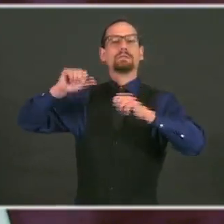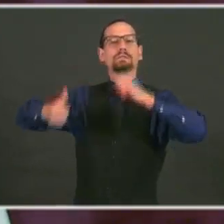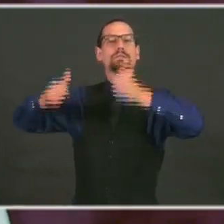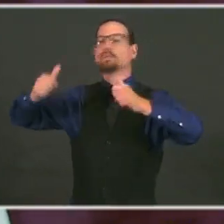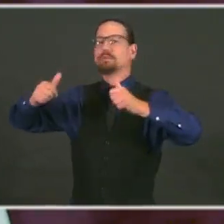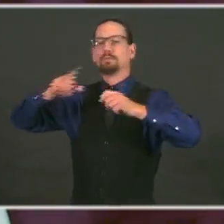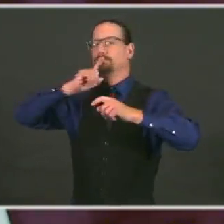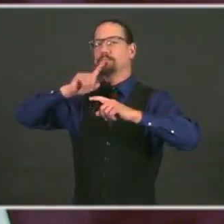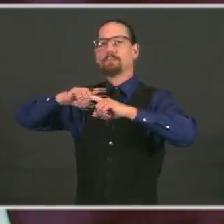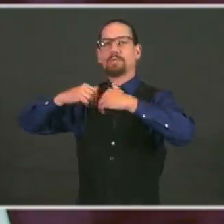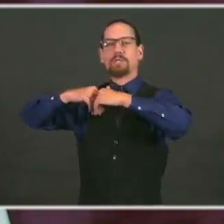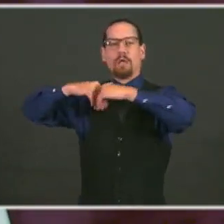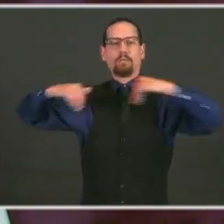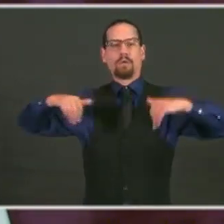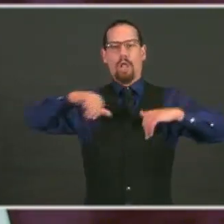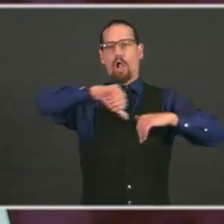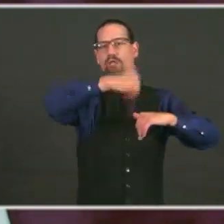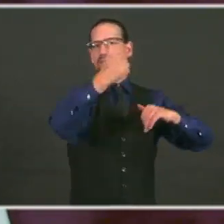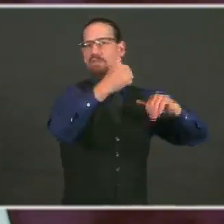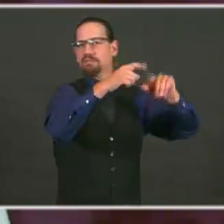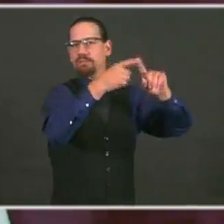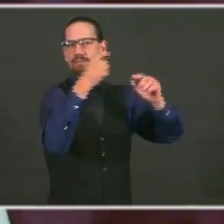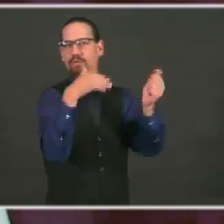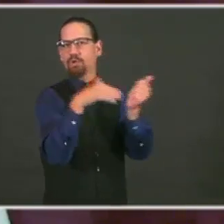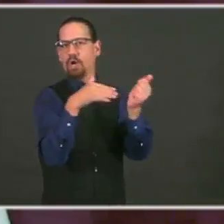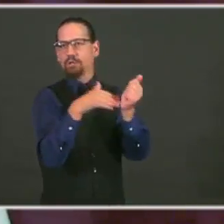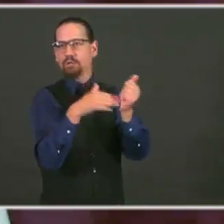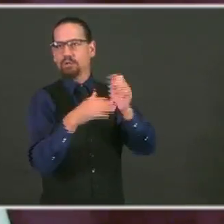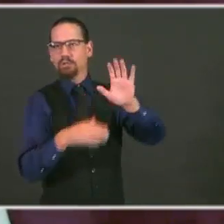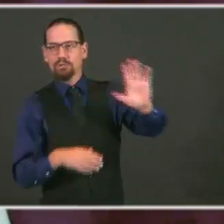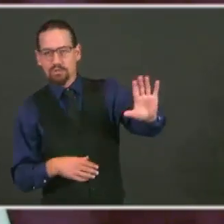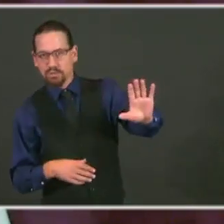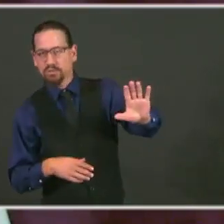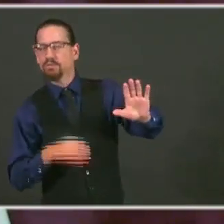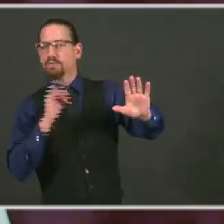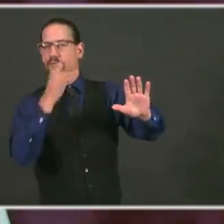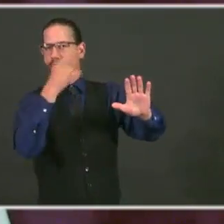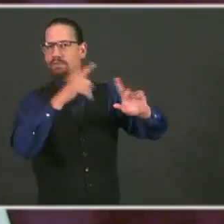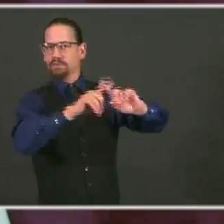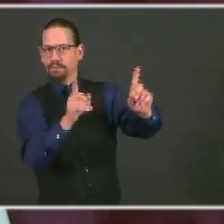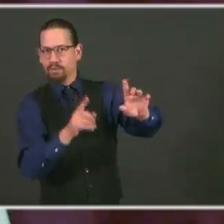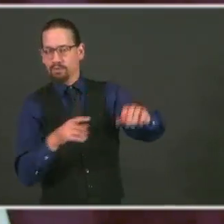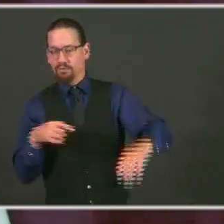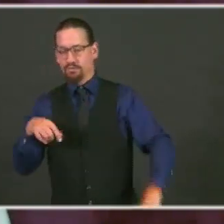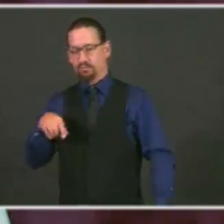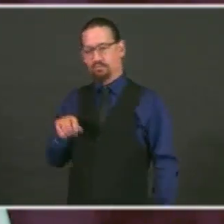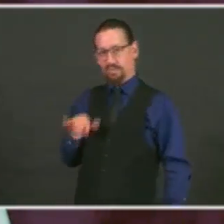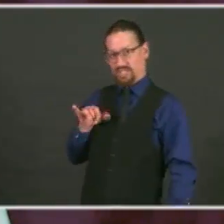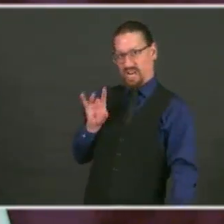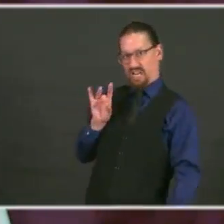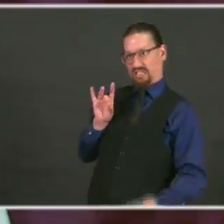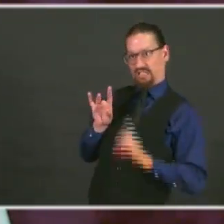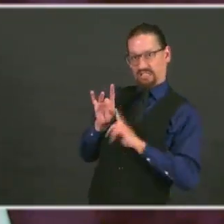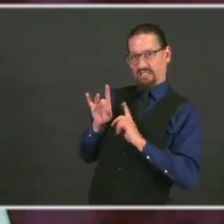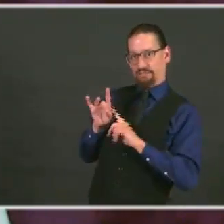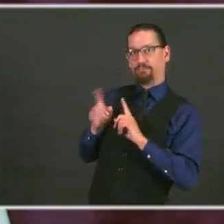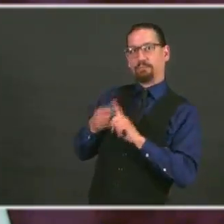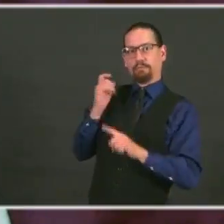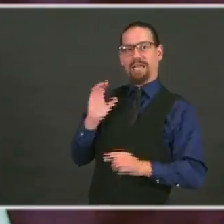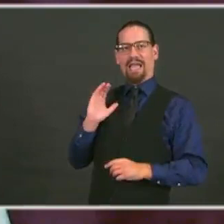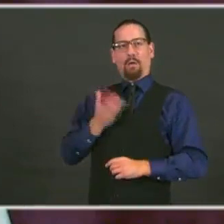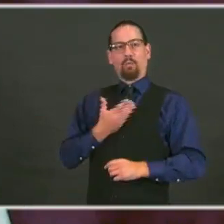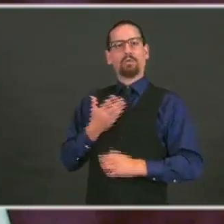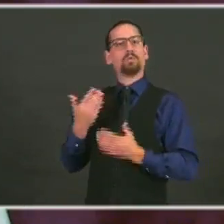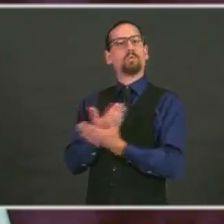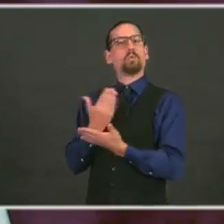and got tested outside of the system, which is fine. And I'm happy you got tested. But just, again, if you're in the K